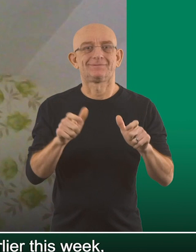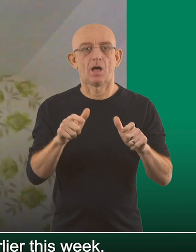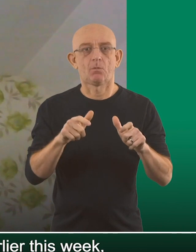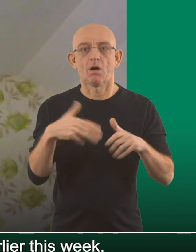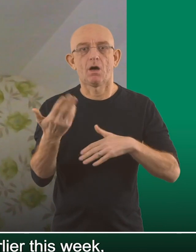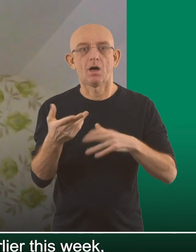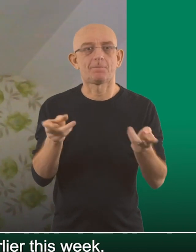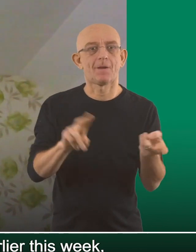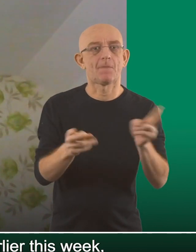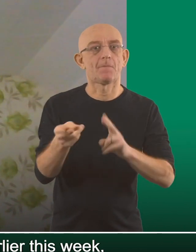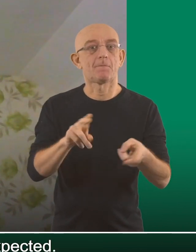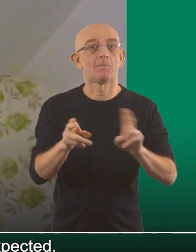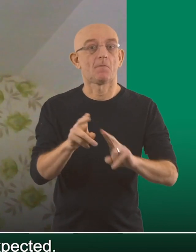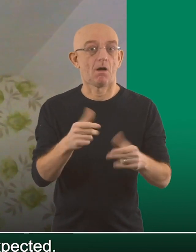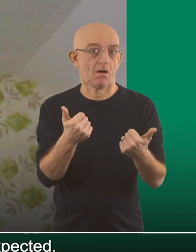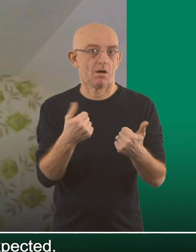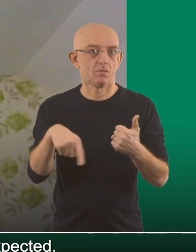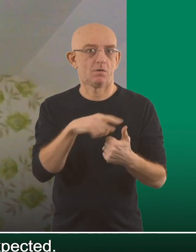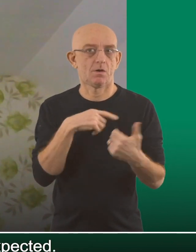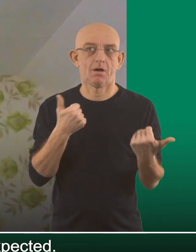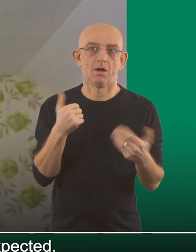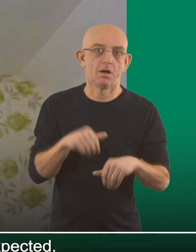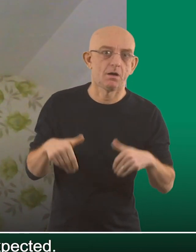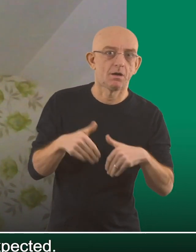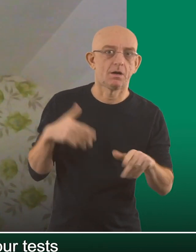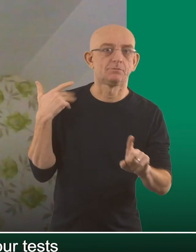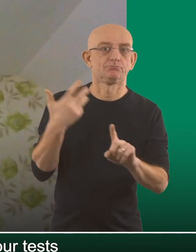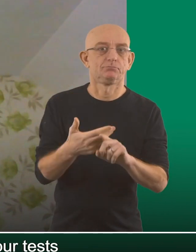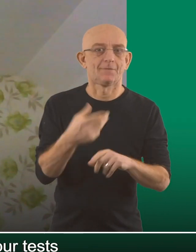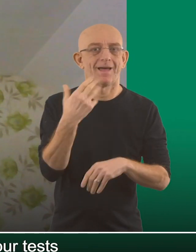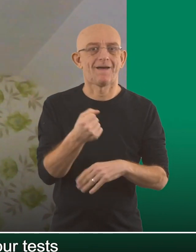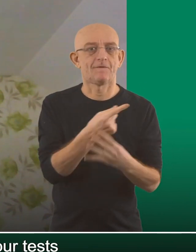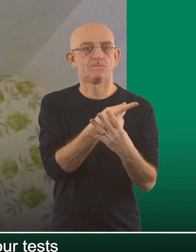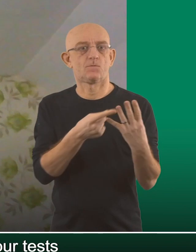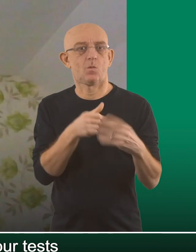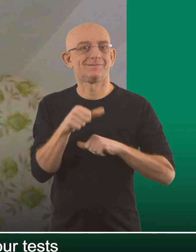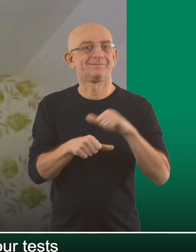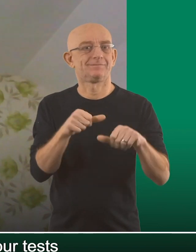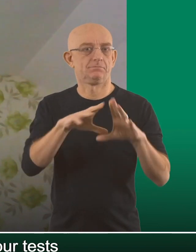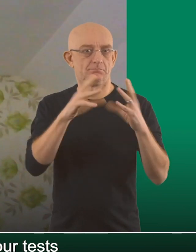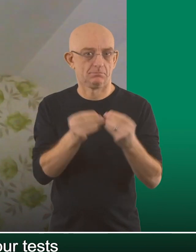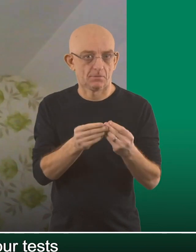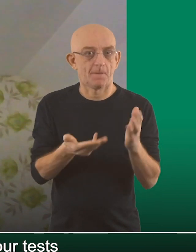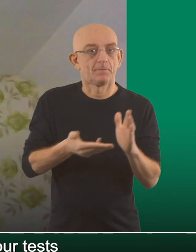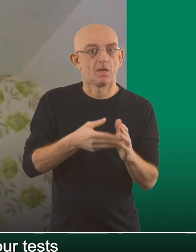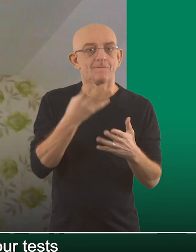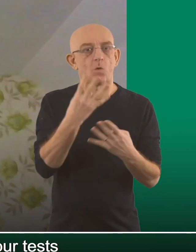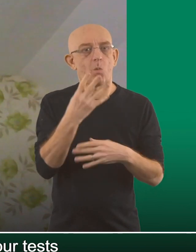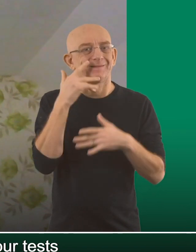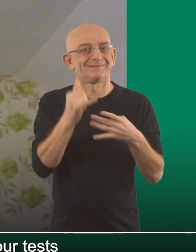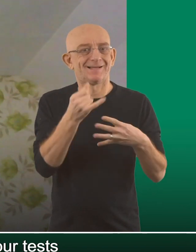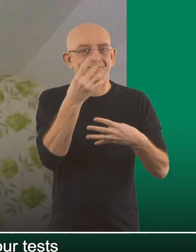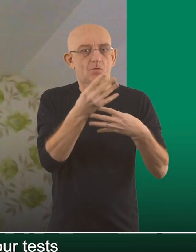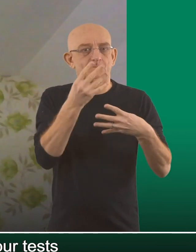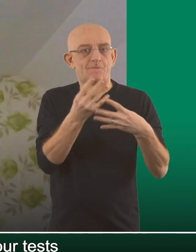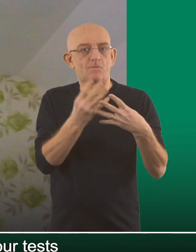of the roadmap out of lockdown restrictions was fabulous news. was long expected. There are four steps in total,